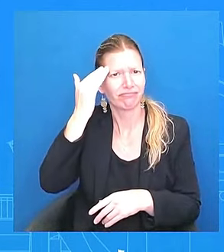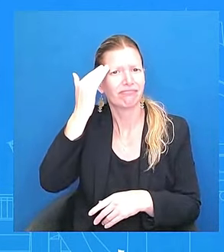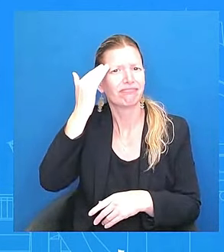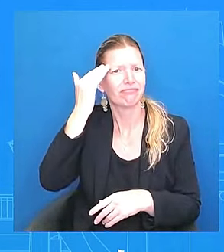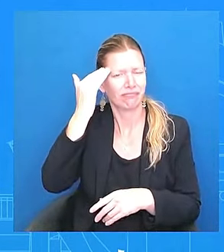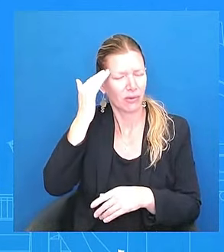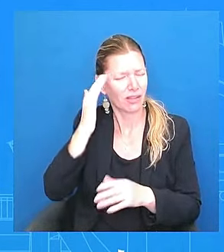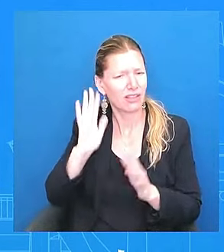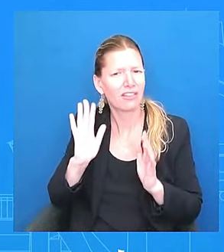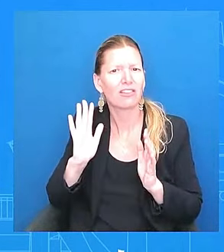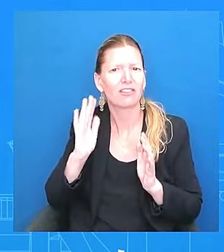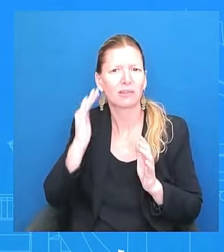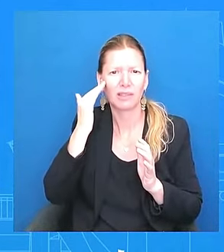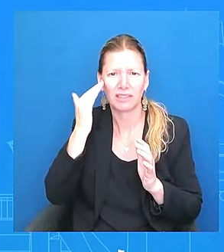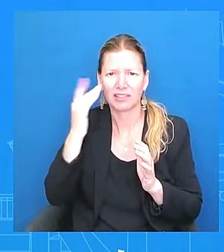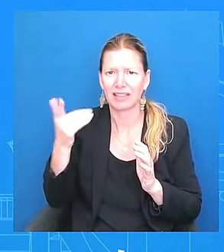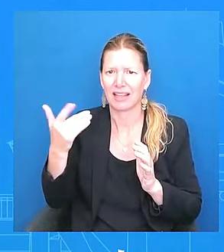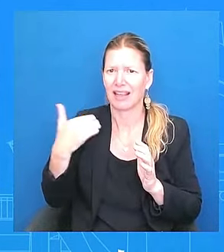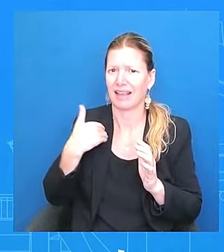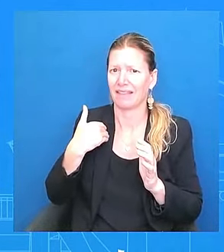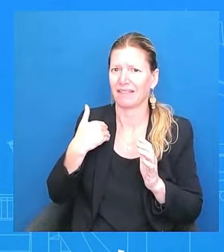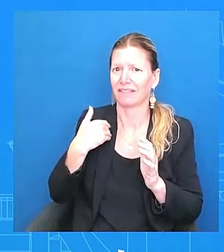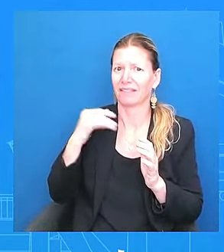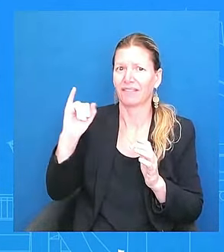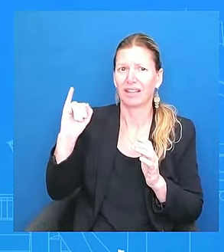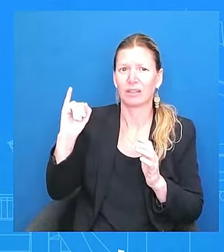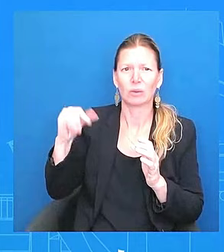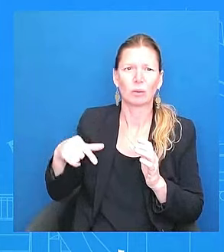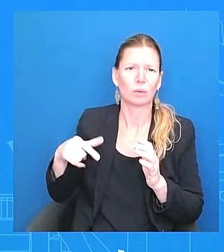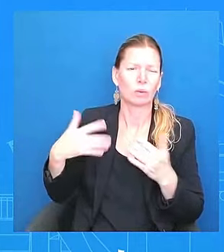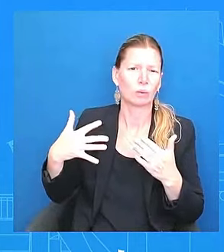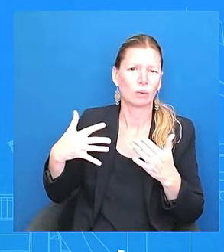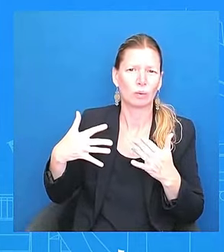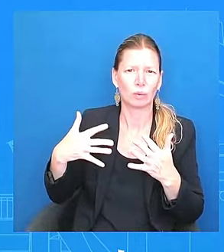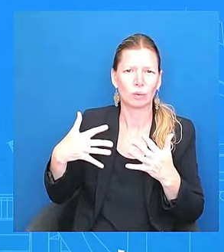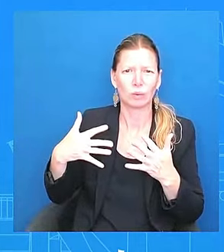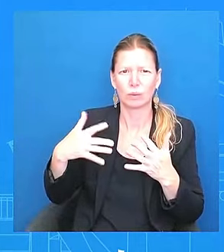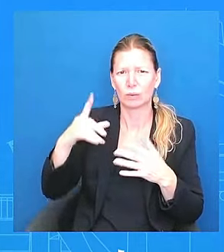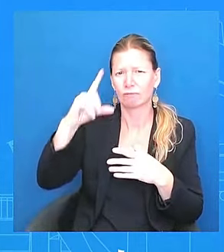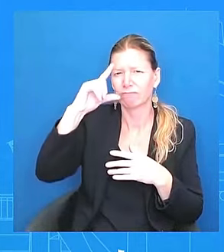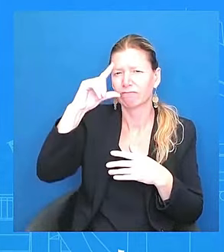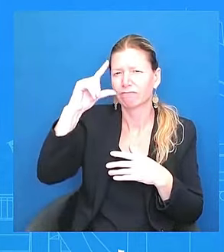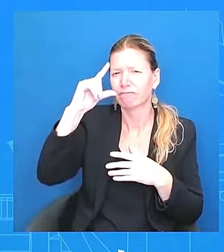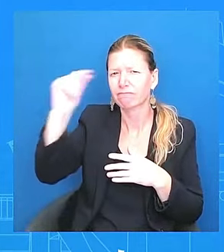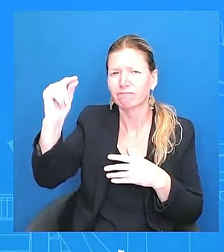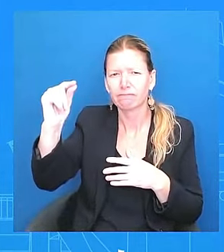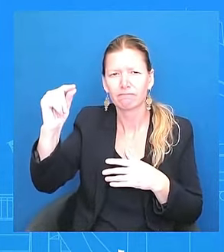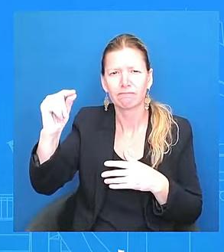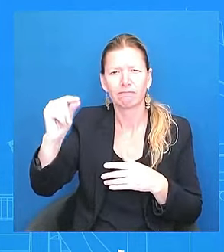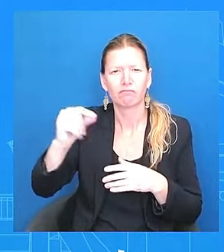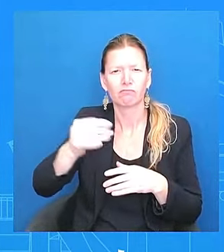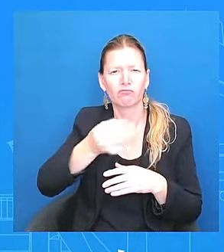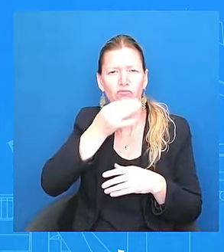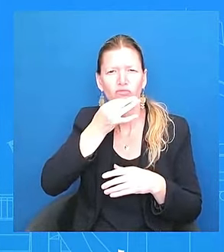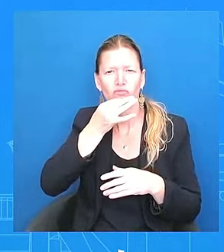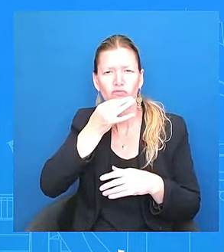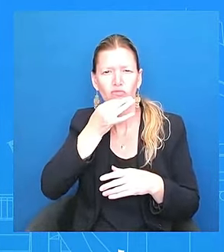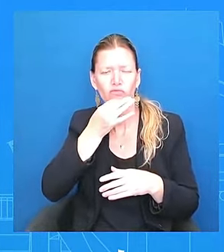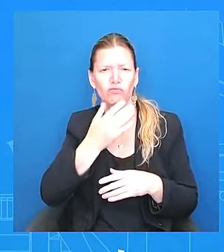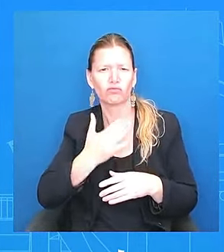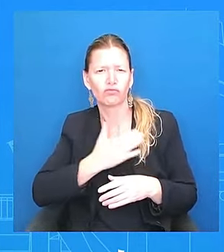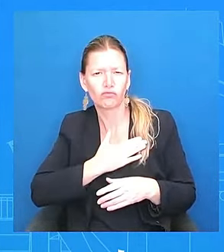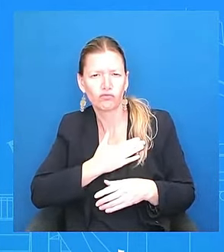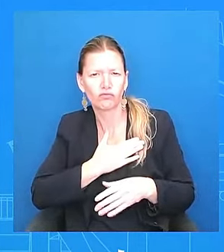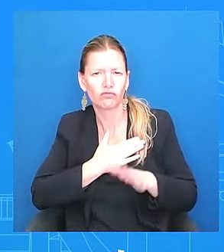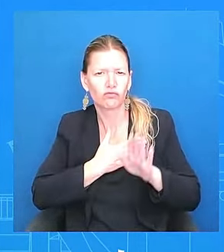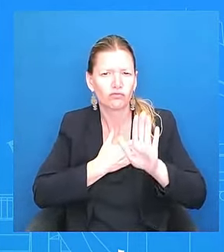that is certainly incredibly important as a president to be able to feel people's pains, feel people's concern, and be able to listen